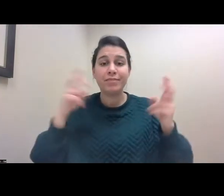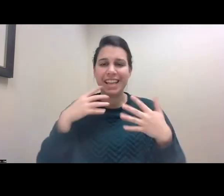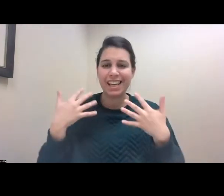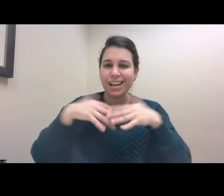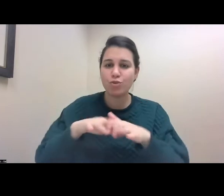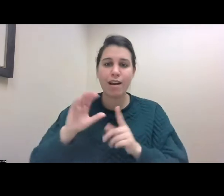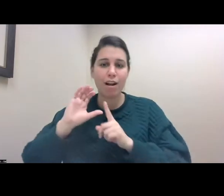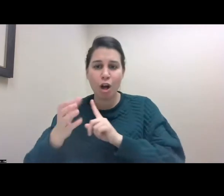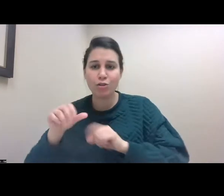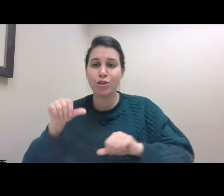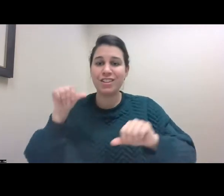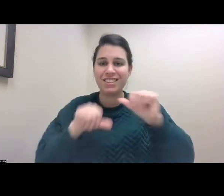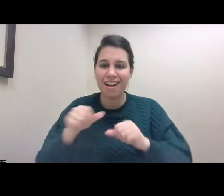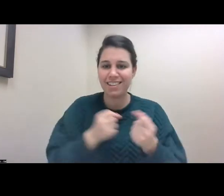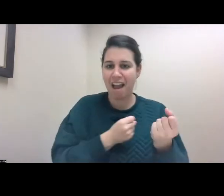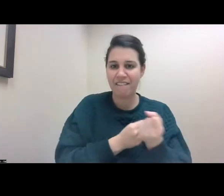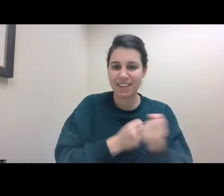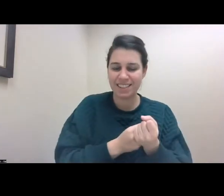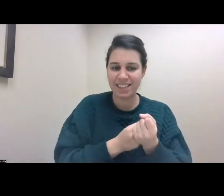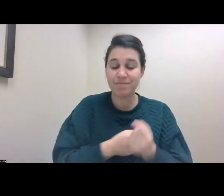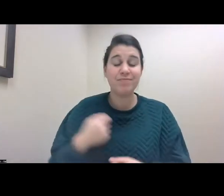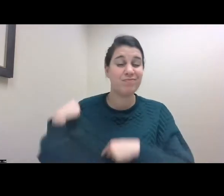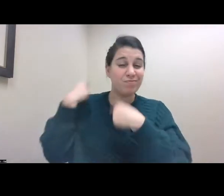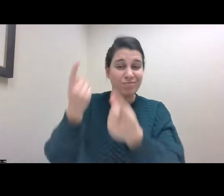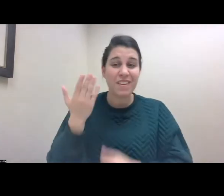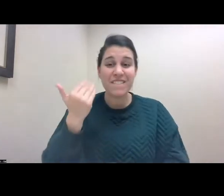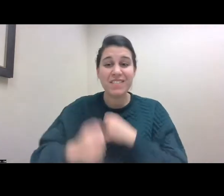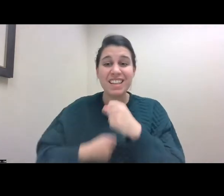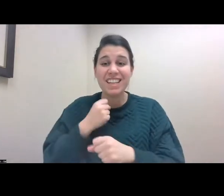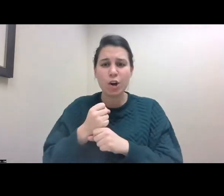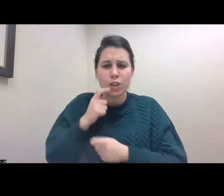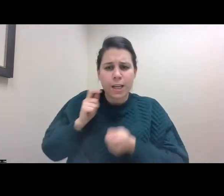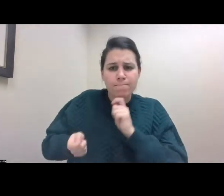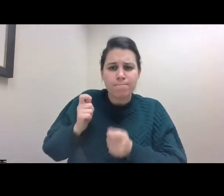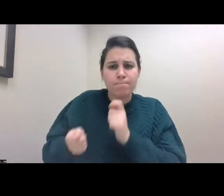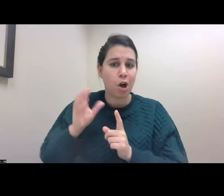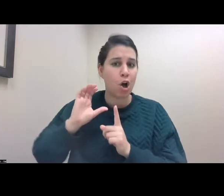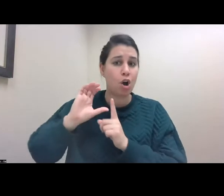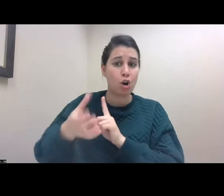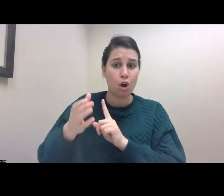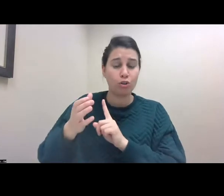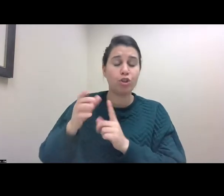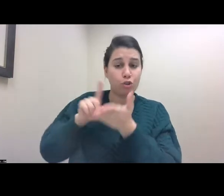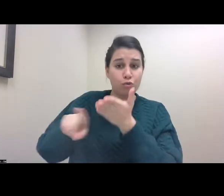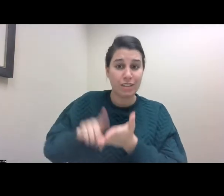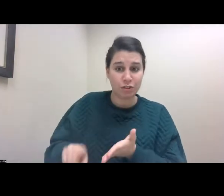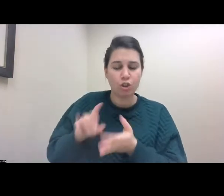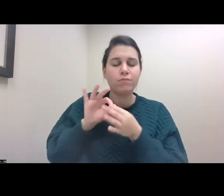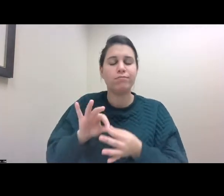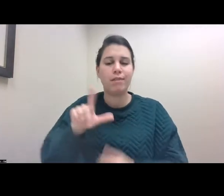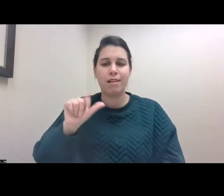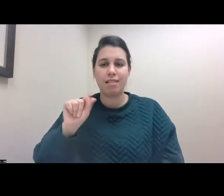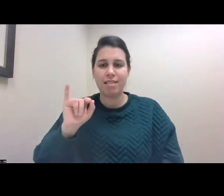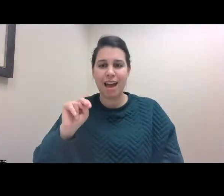Culture, Science, and Advocacy, 15 Years of Cultural Adaptation Research with Latinx Populations. And I'll introduce